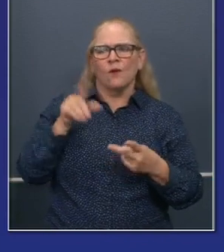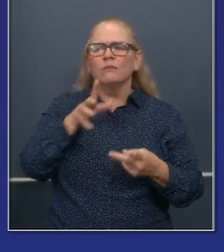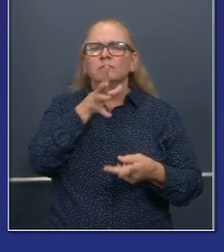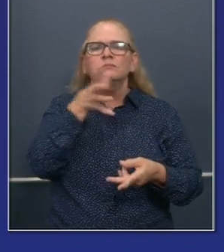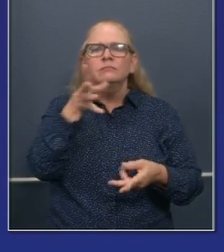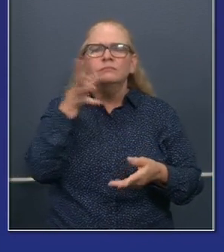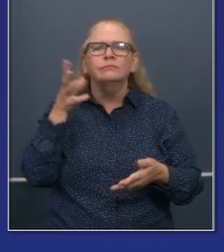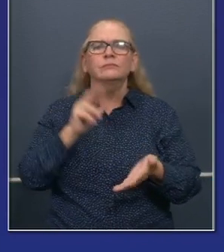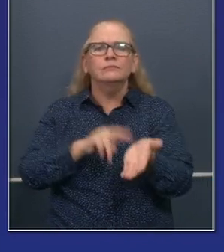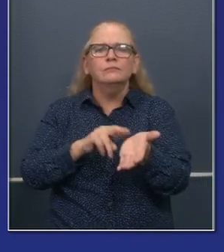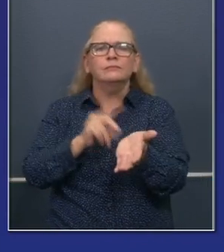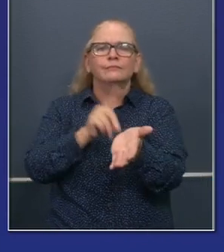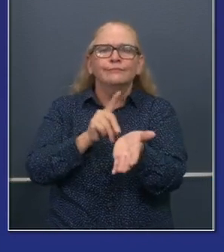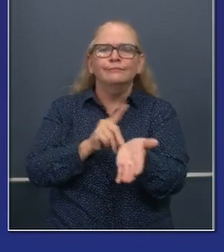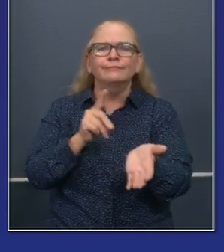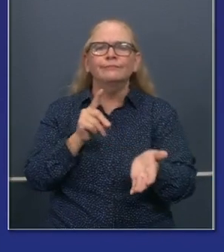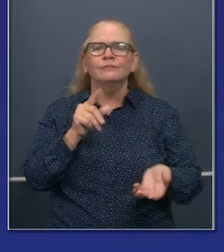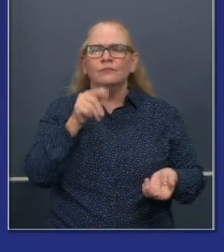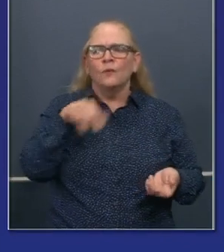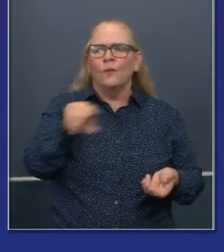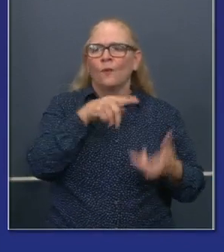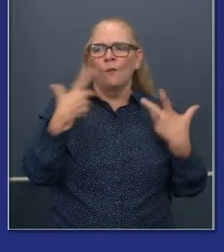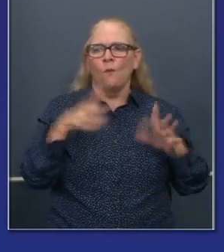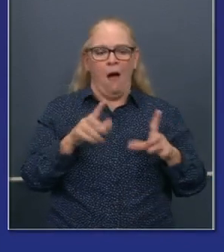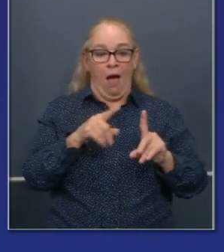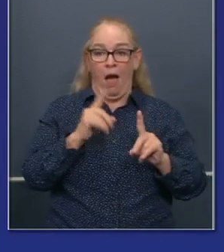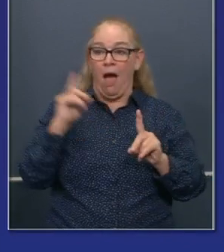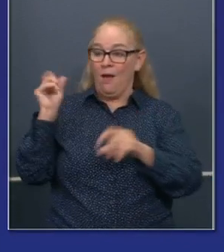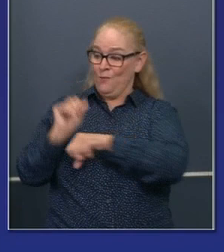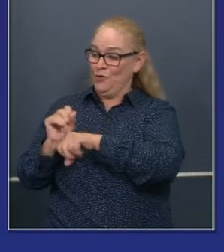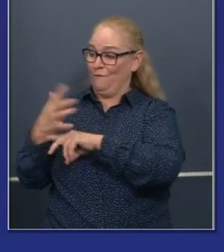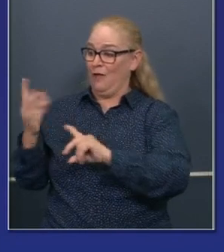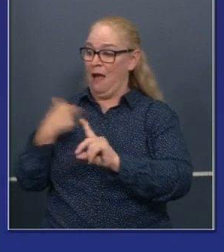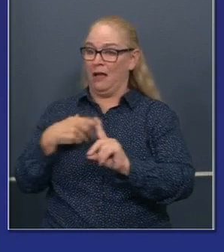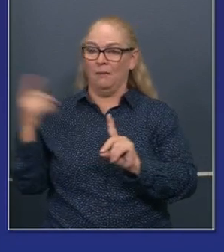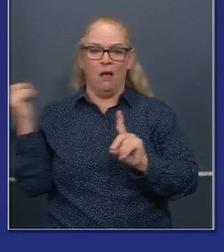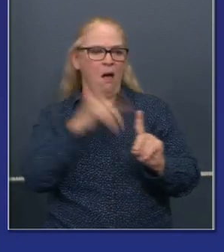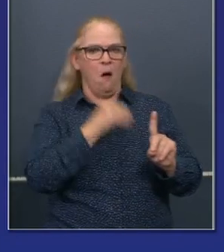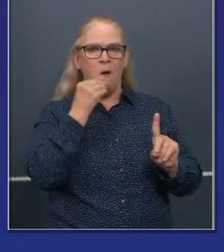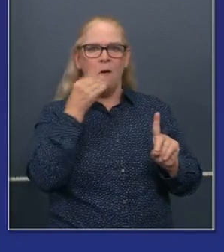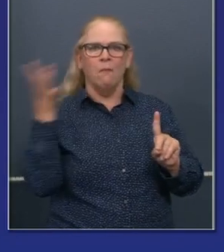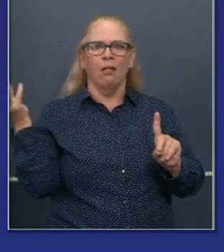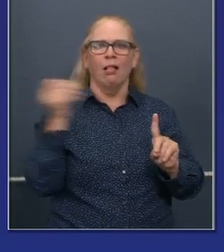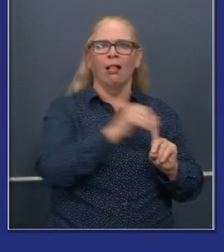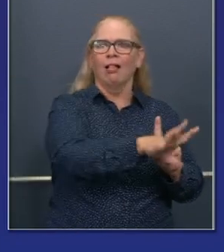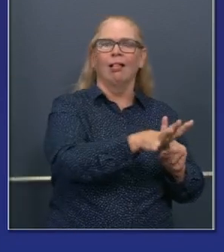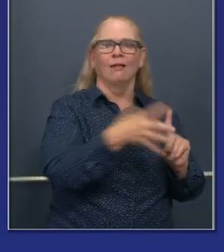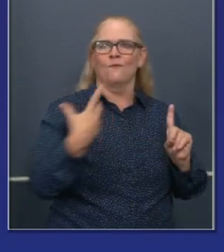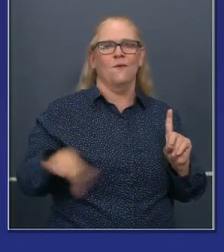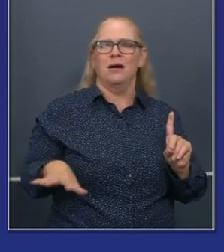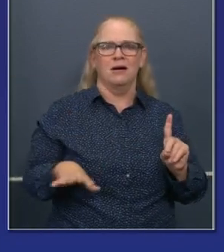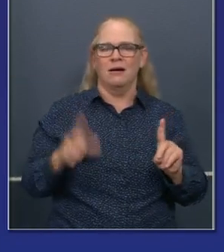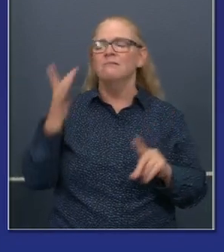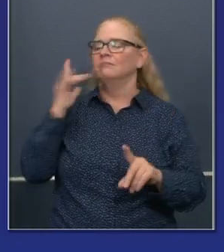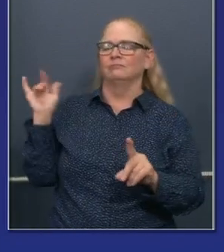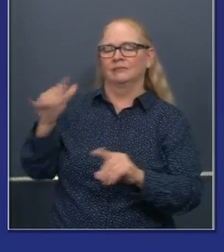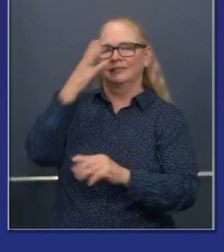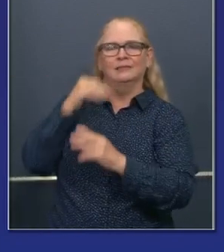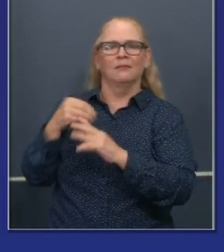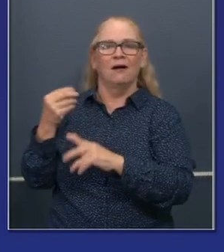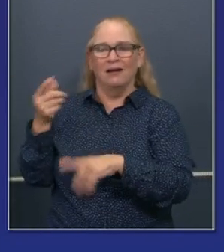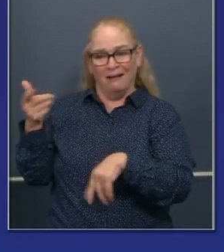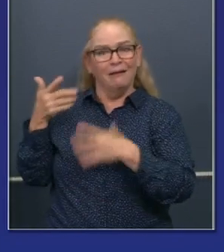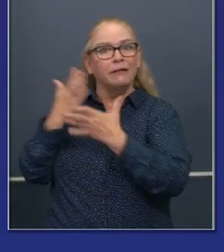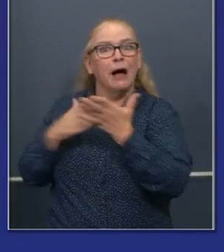in their cars. We're scared to death to go back home and expose their families. Uh, and we're going out of pocket